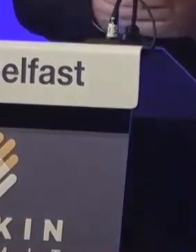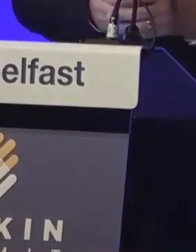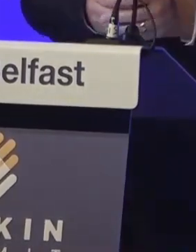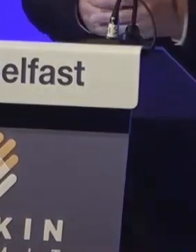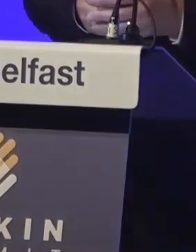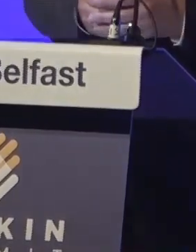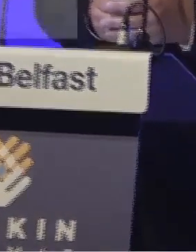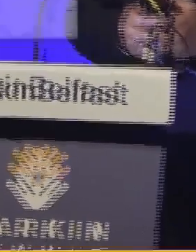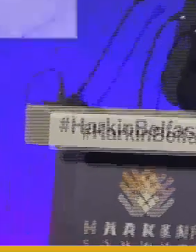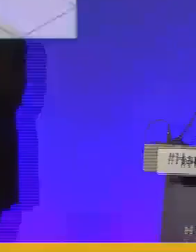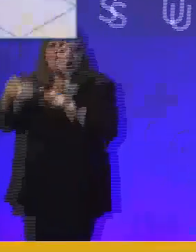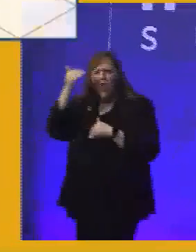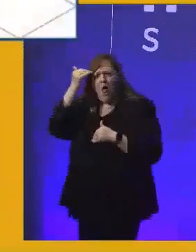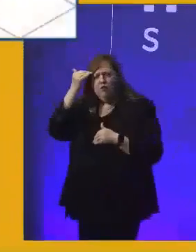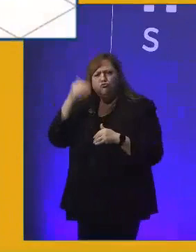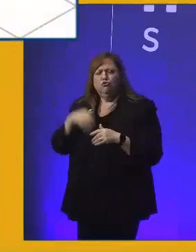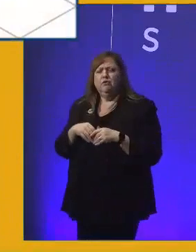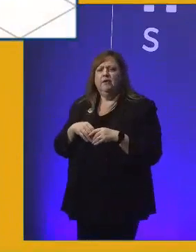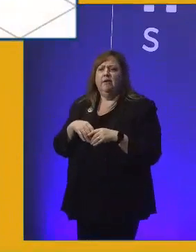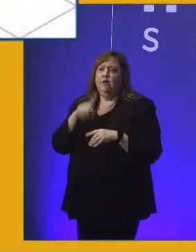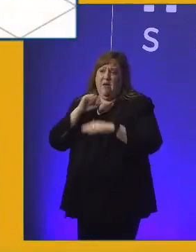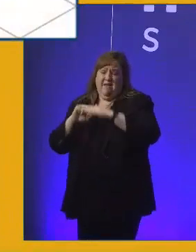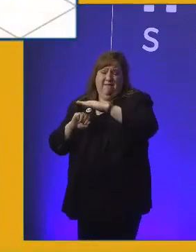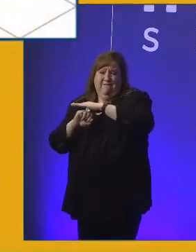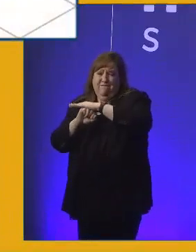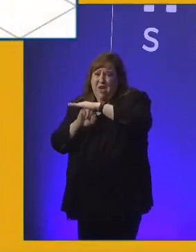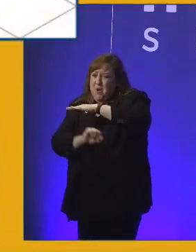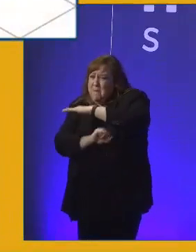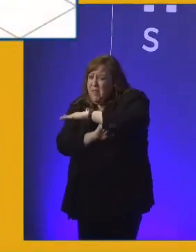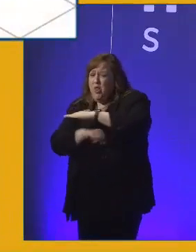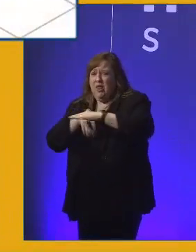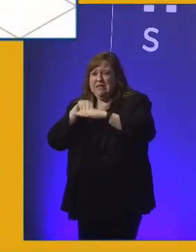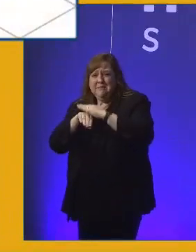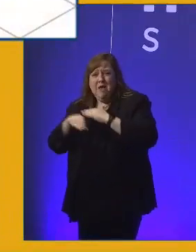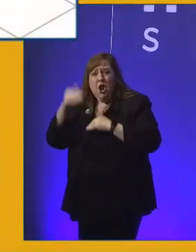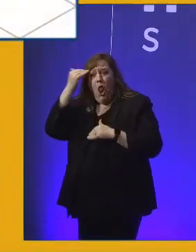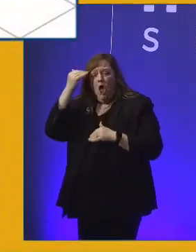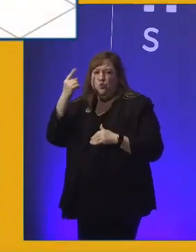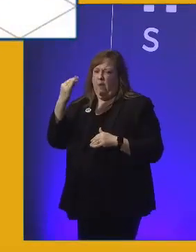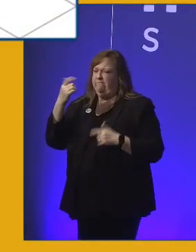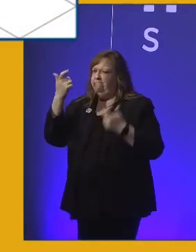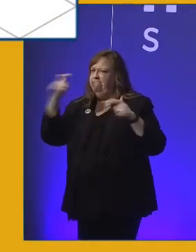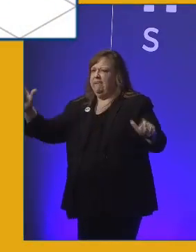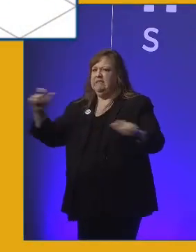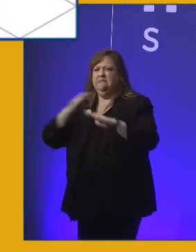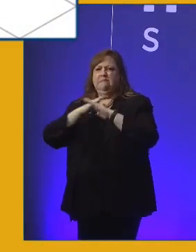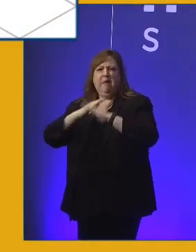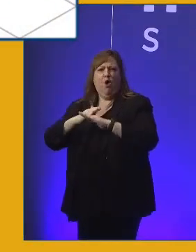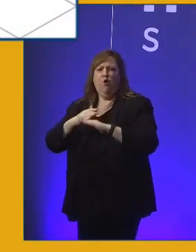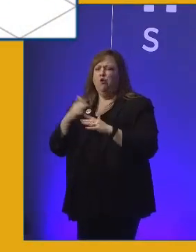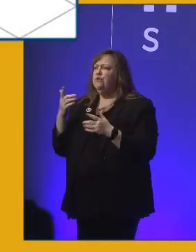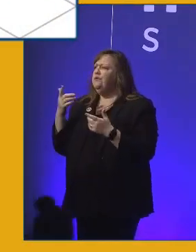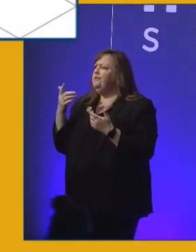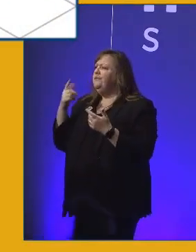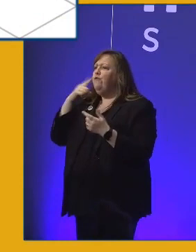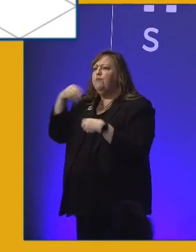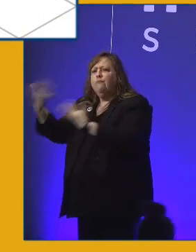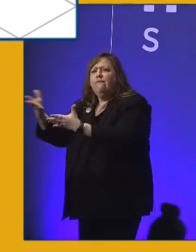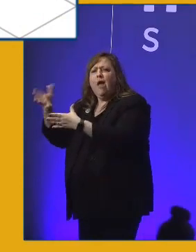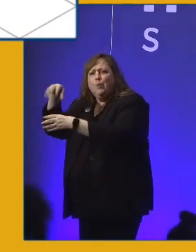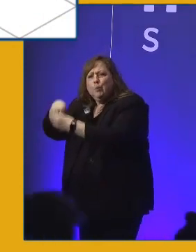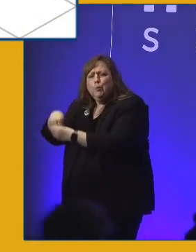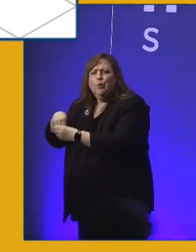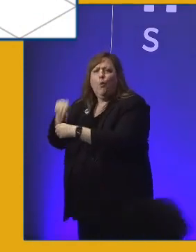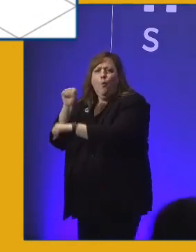knowledge. Fundamentally accessibility knowledge is really one of the biggest barriers to inclusion out there in the workplace, in education,